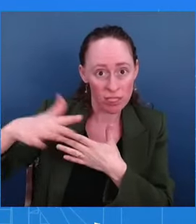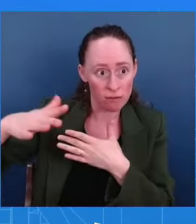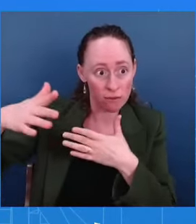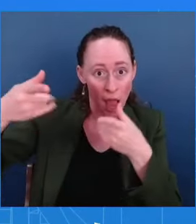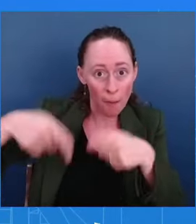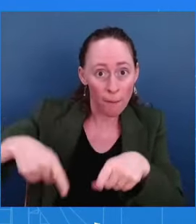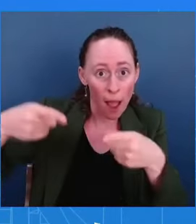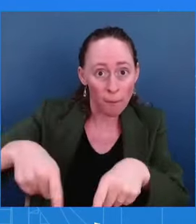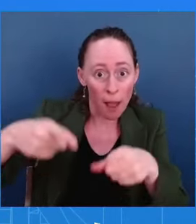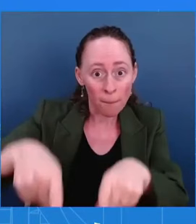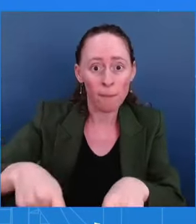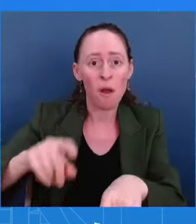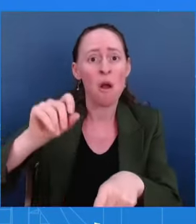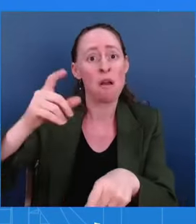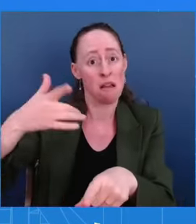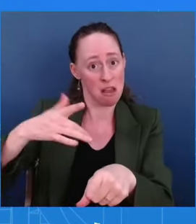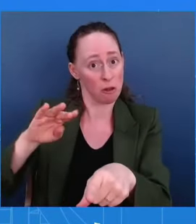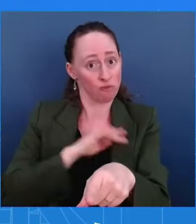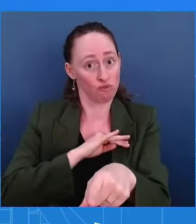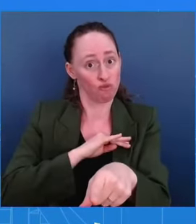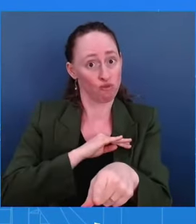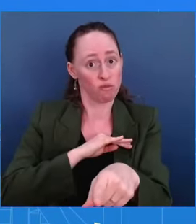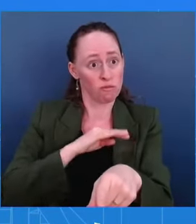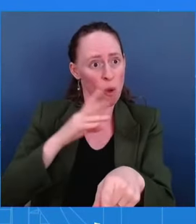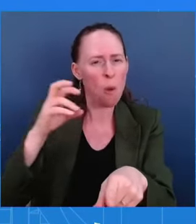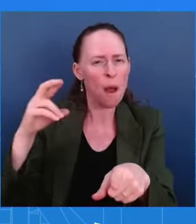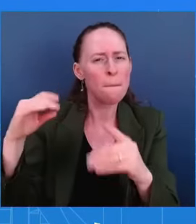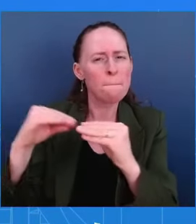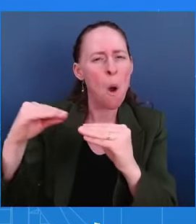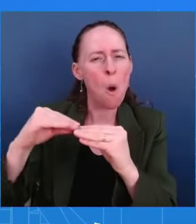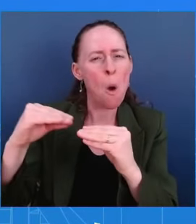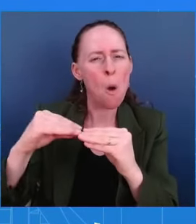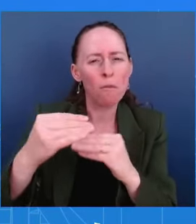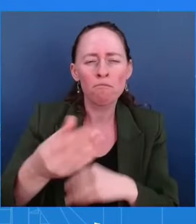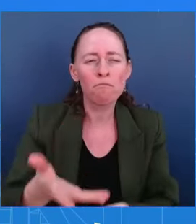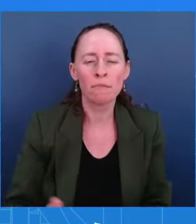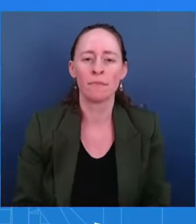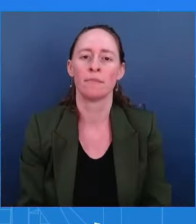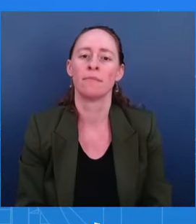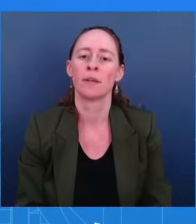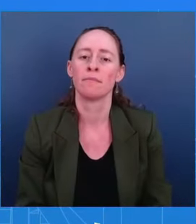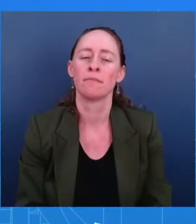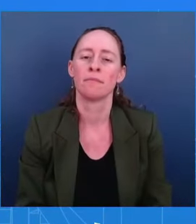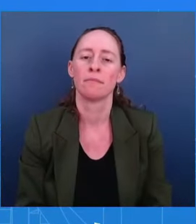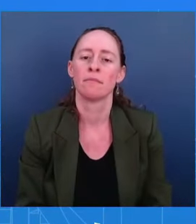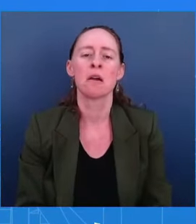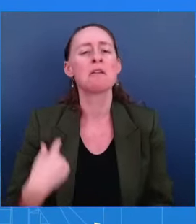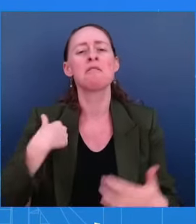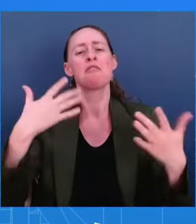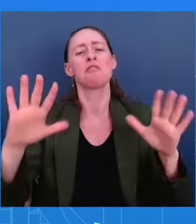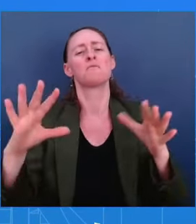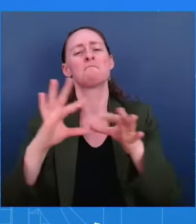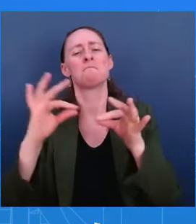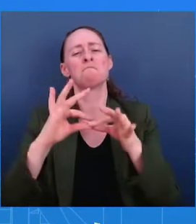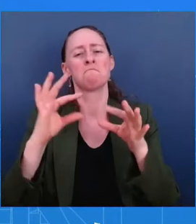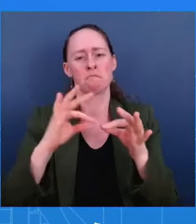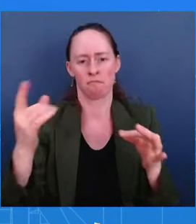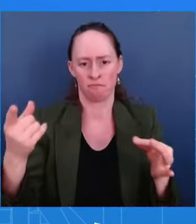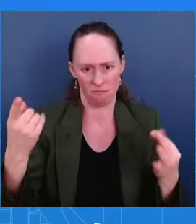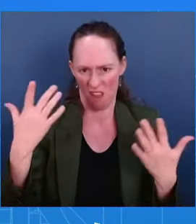going to do everything that we can, his agencies out there, including with the President, to see what else can